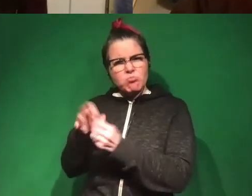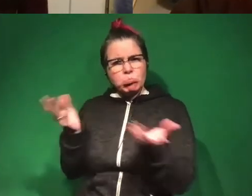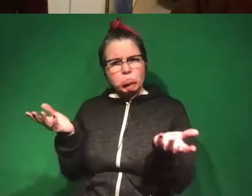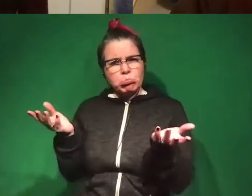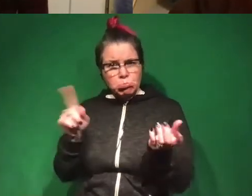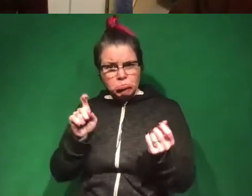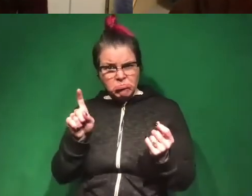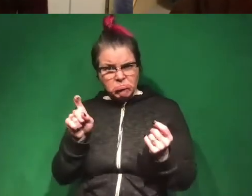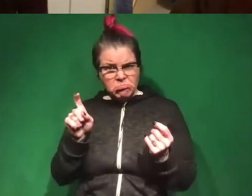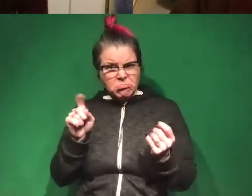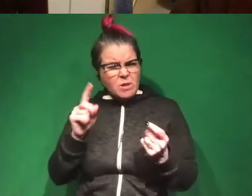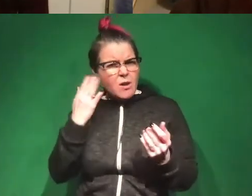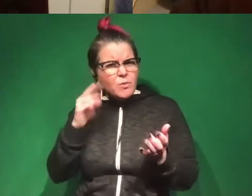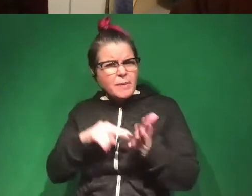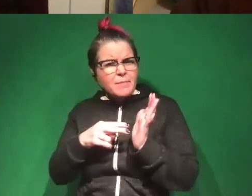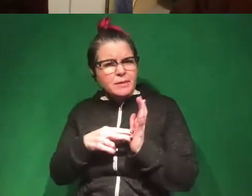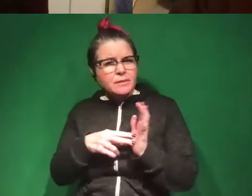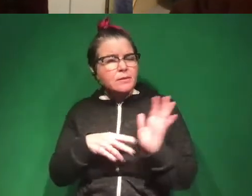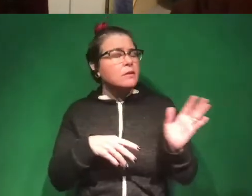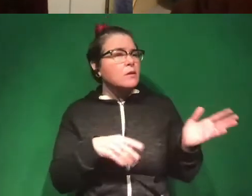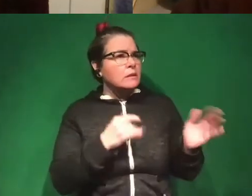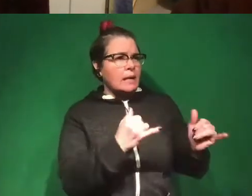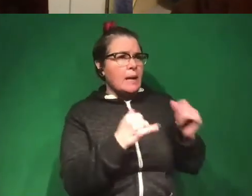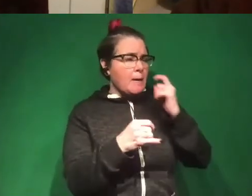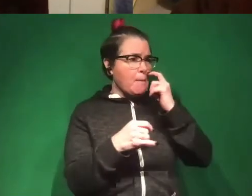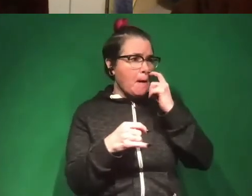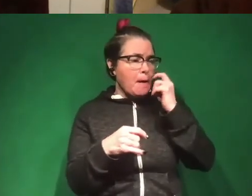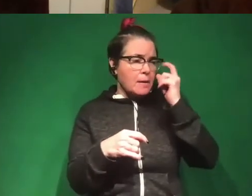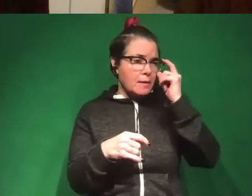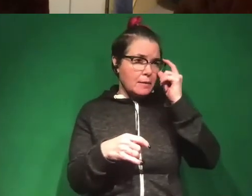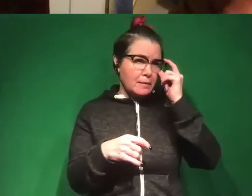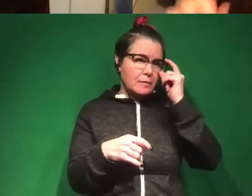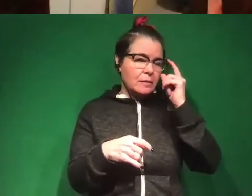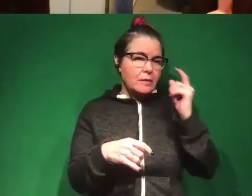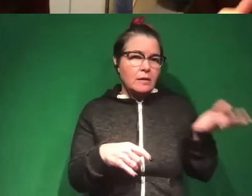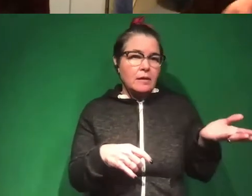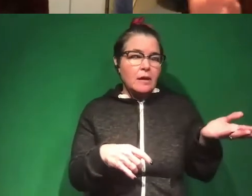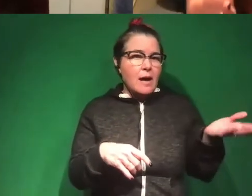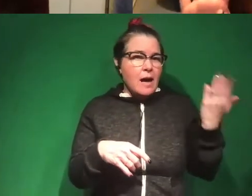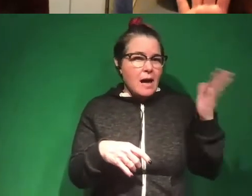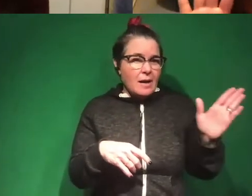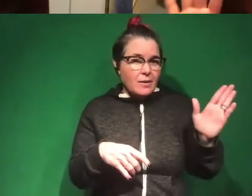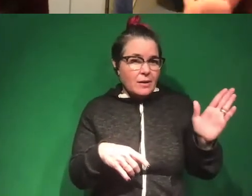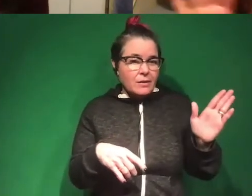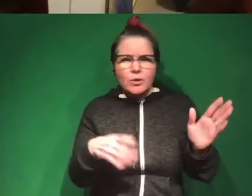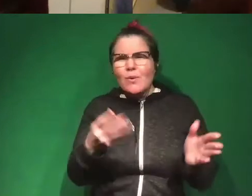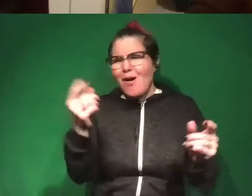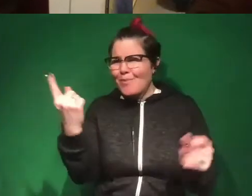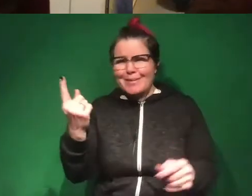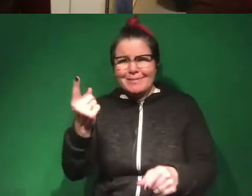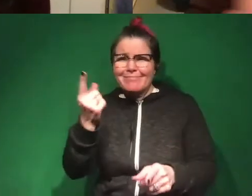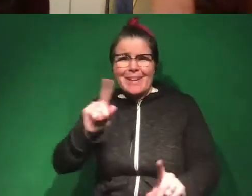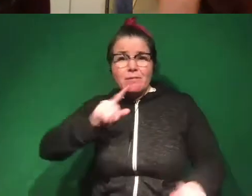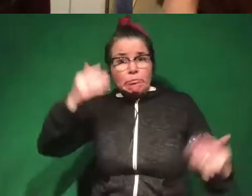Do they gather? I don't know what that means. Me either. This is a great question. I don't know is a very valid answer. Yeah, okay.